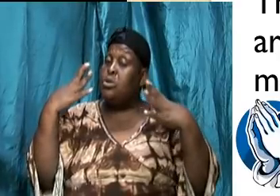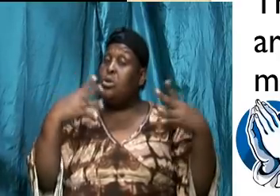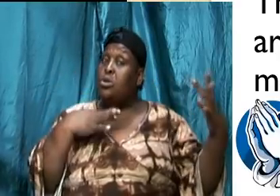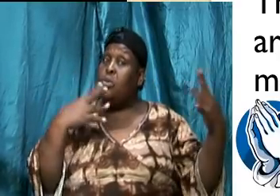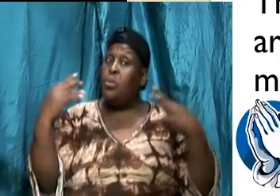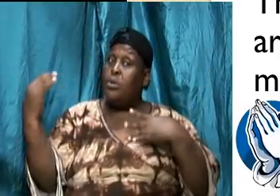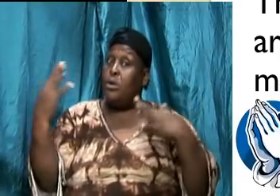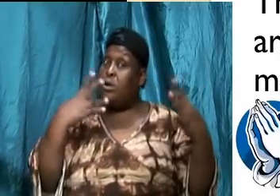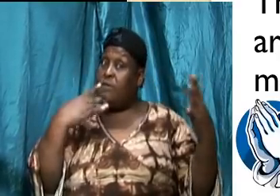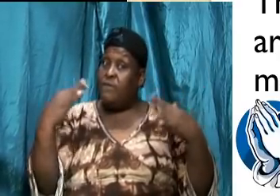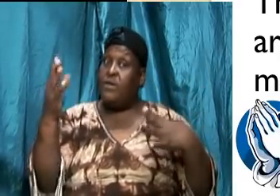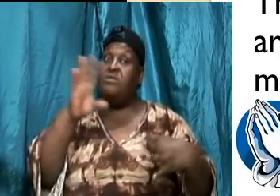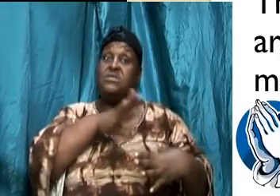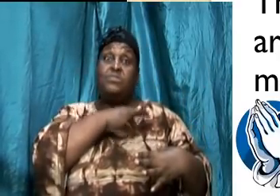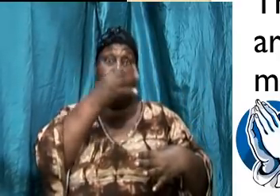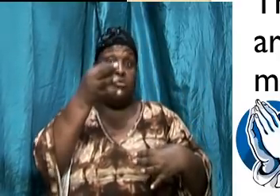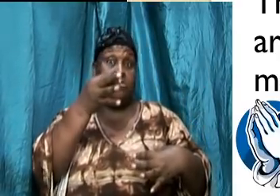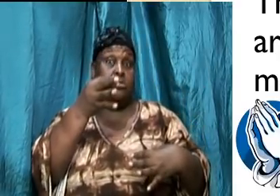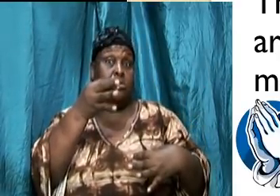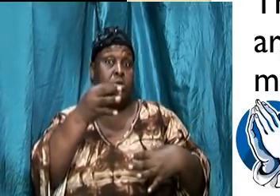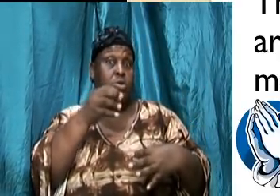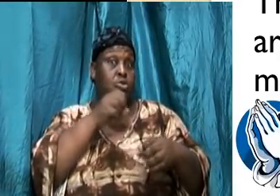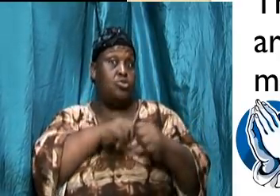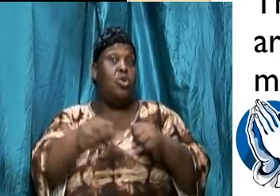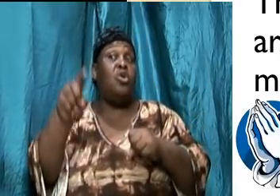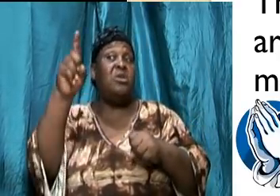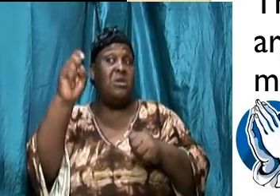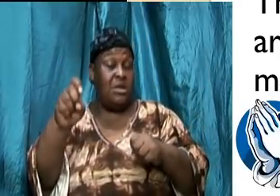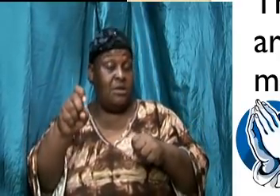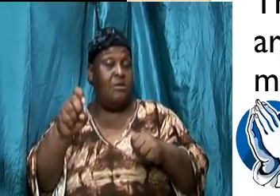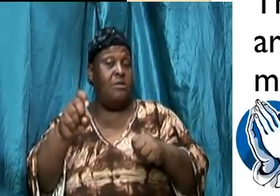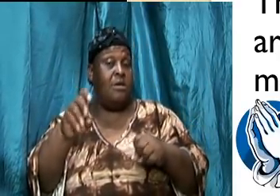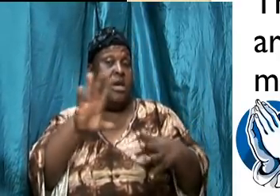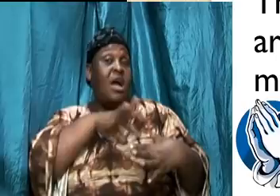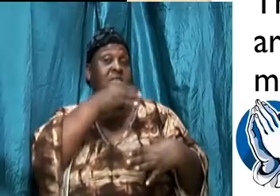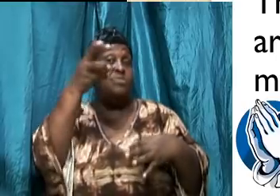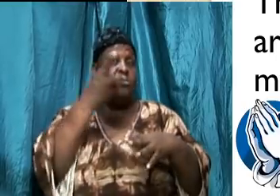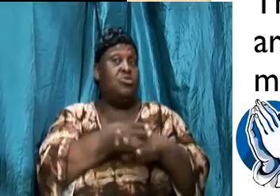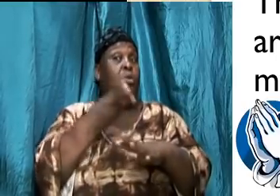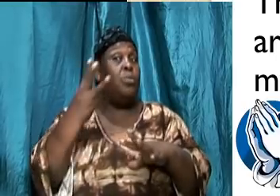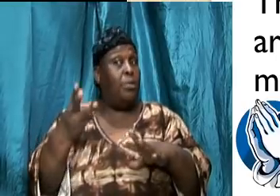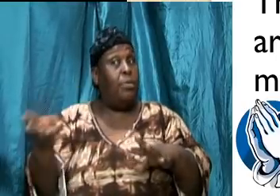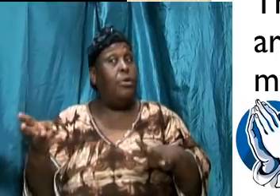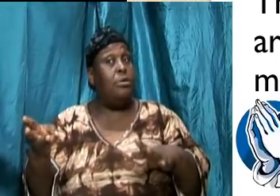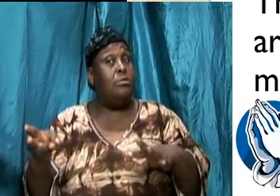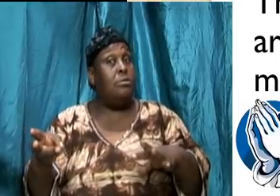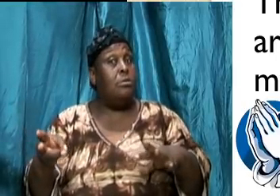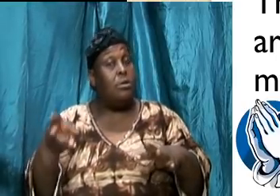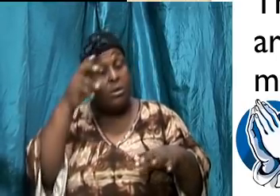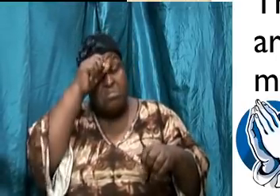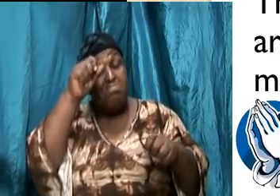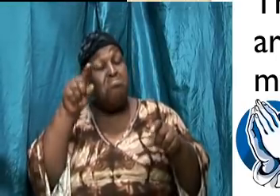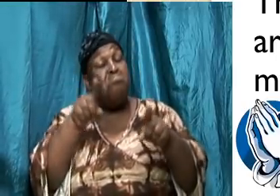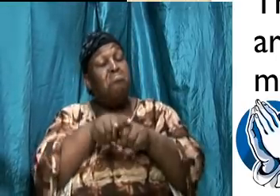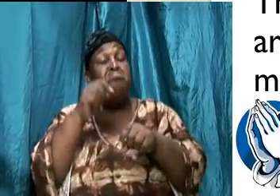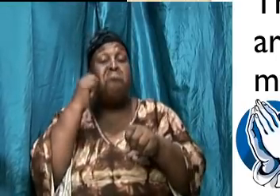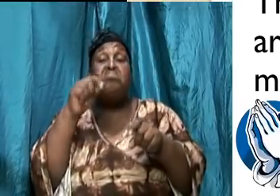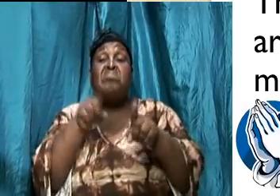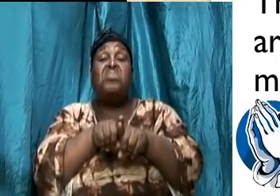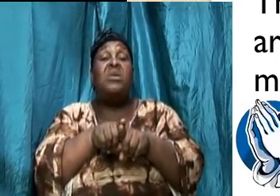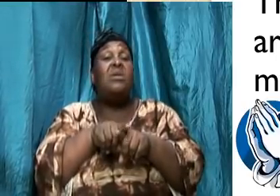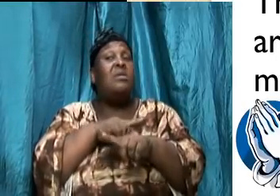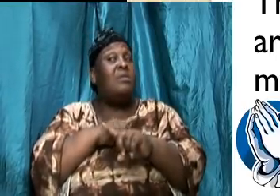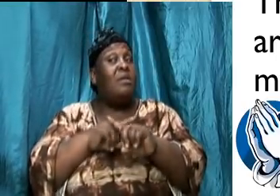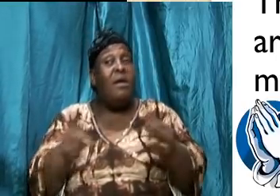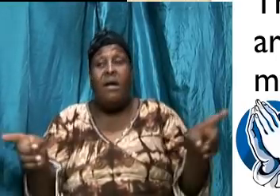warfare and therefore require a spiritual weapon brothers and sisters I submit to us that we cannot deal with the issues